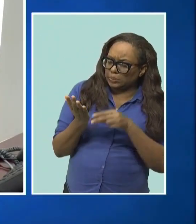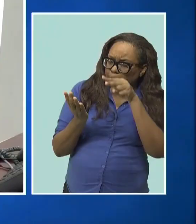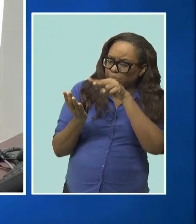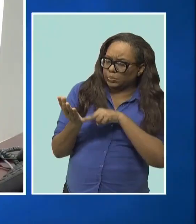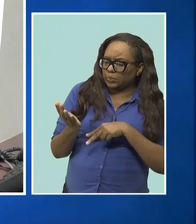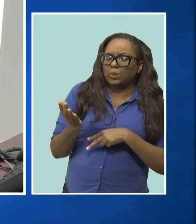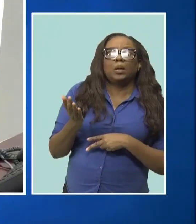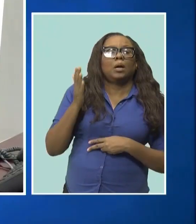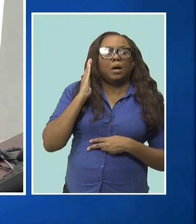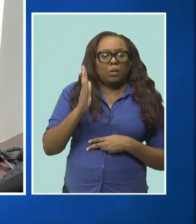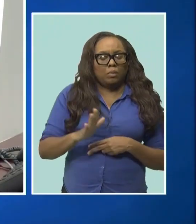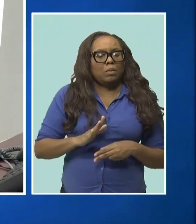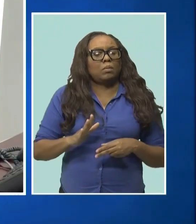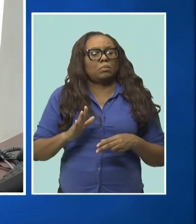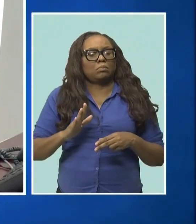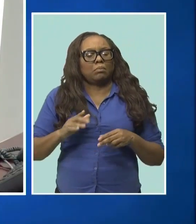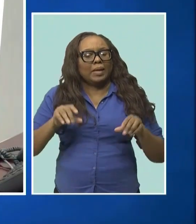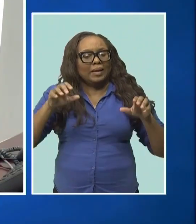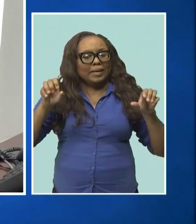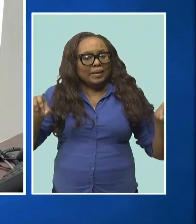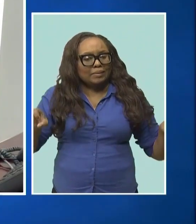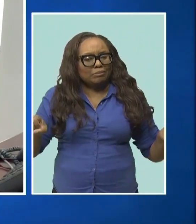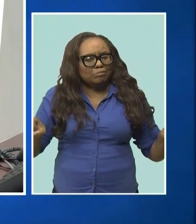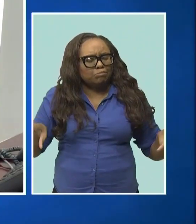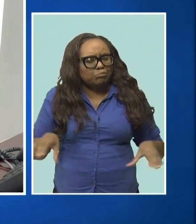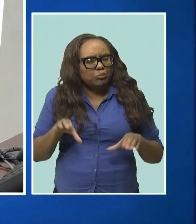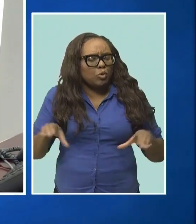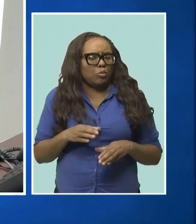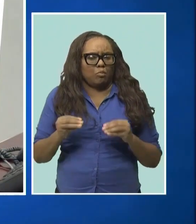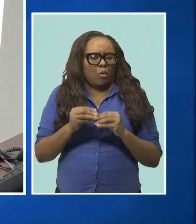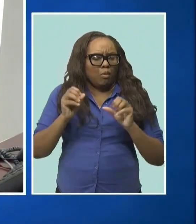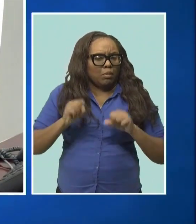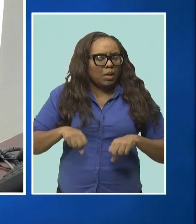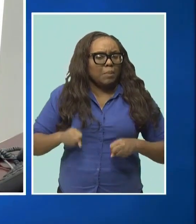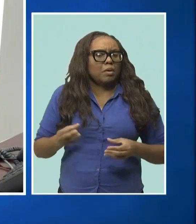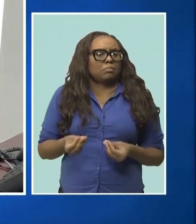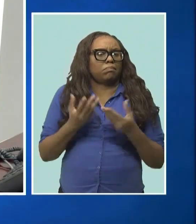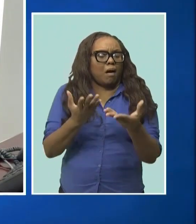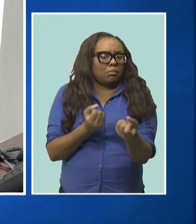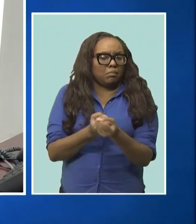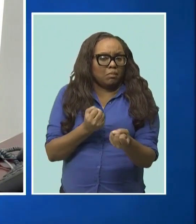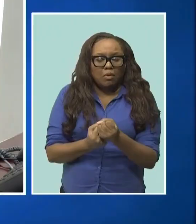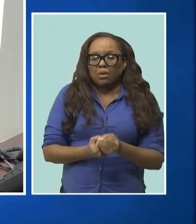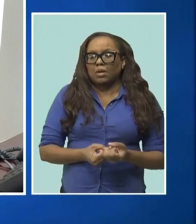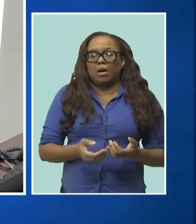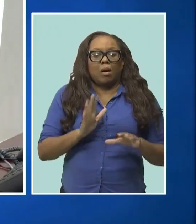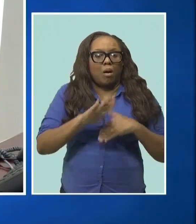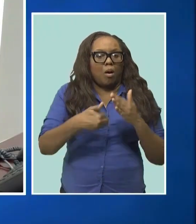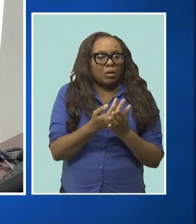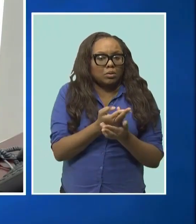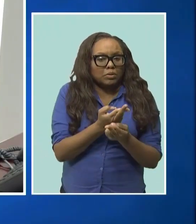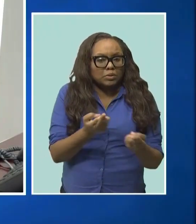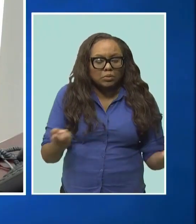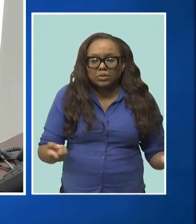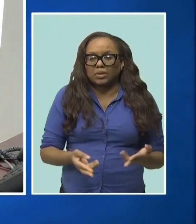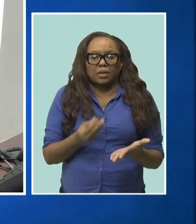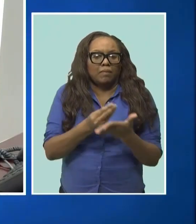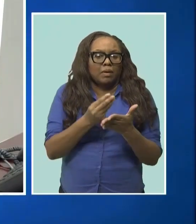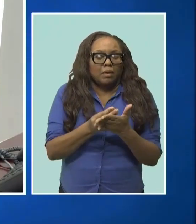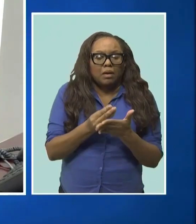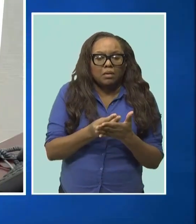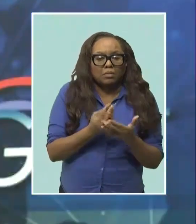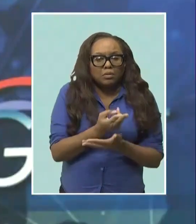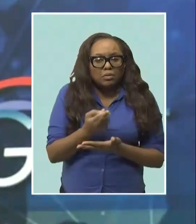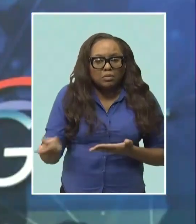but providing the financial and human resources that are necessary to continue to fight in a long